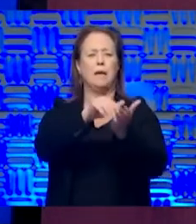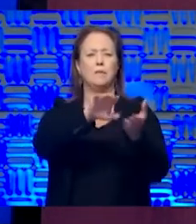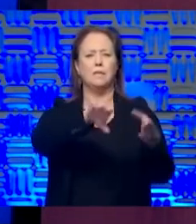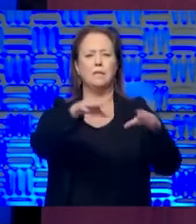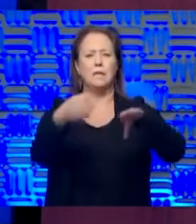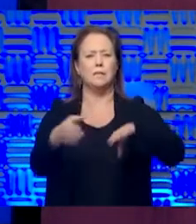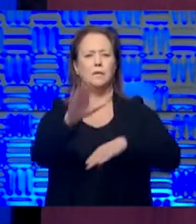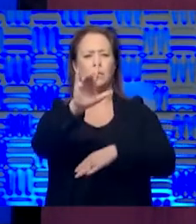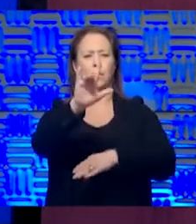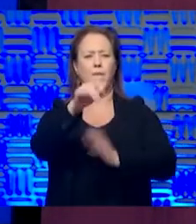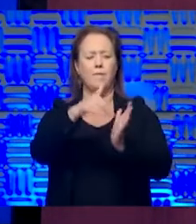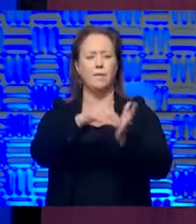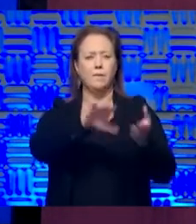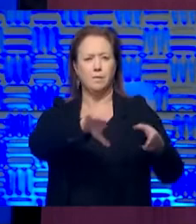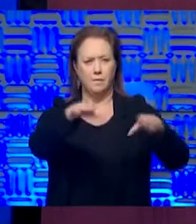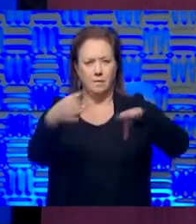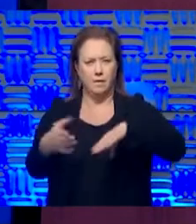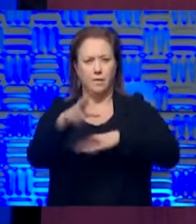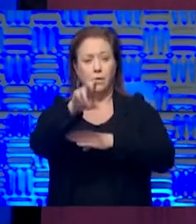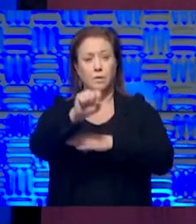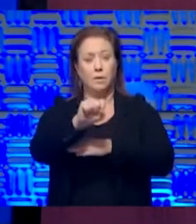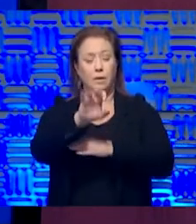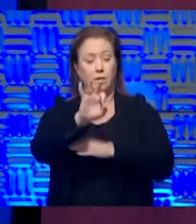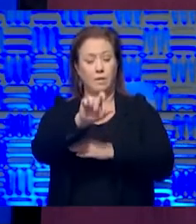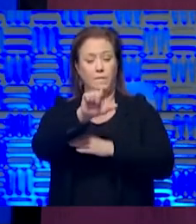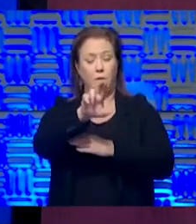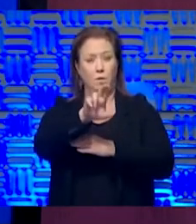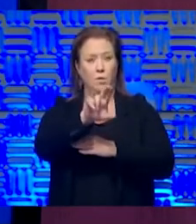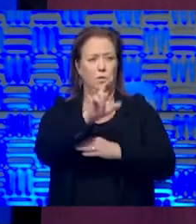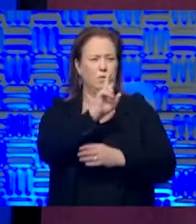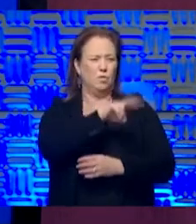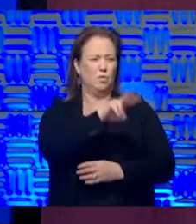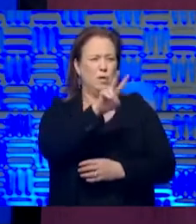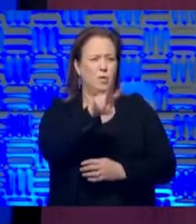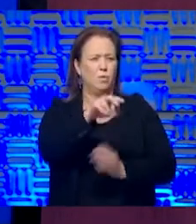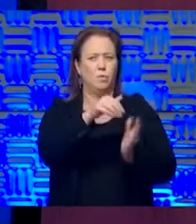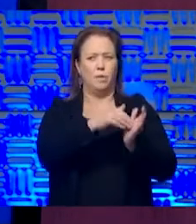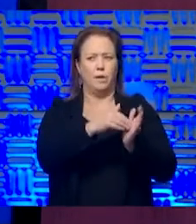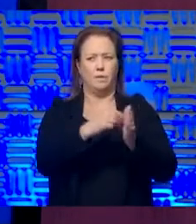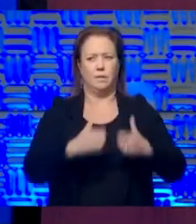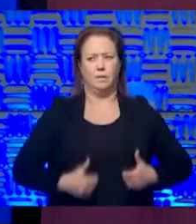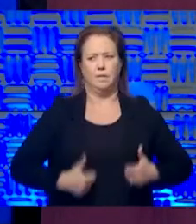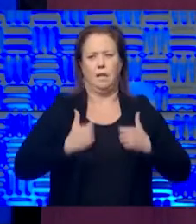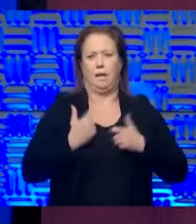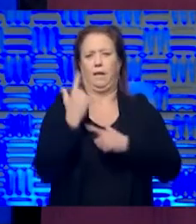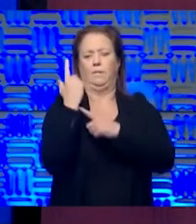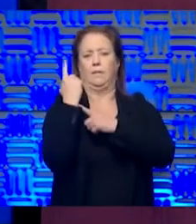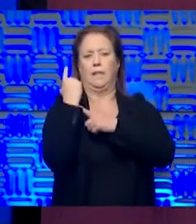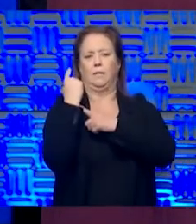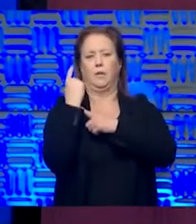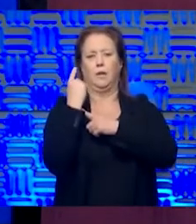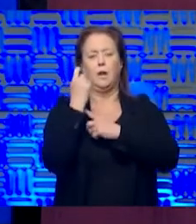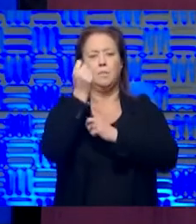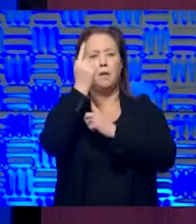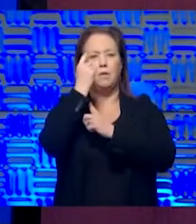or 25,000. Um, and influenza took about 22,000 lives last year, but we're still at the tip of the iceberg for COVID